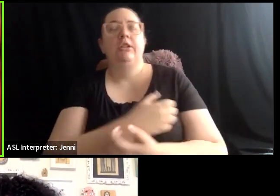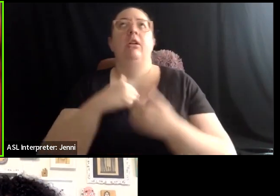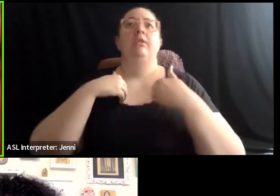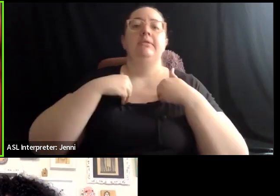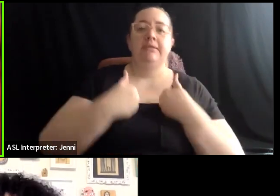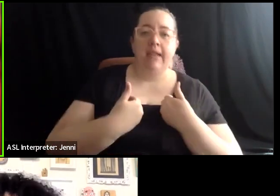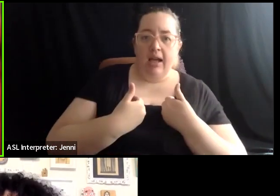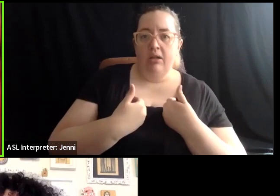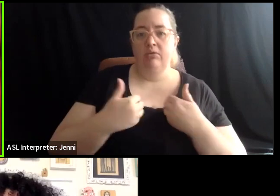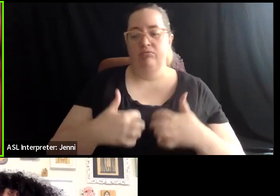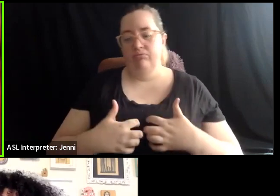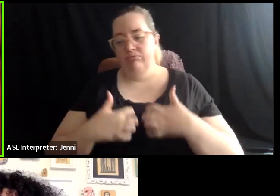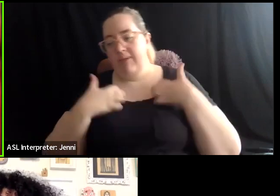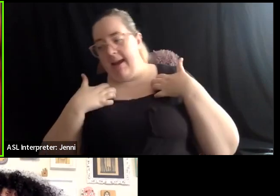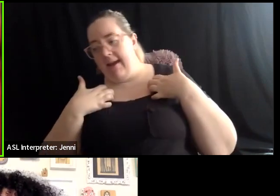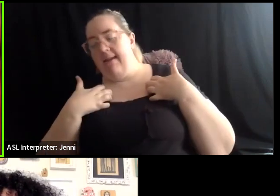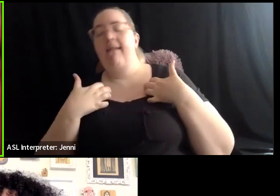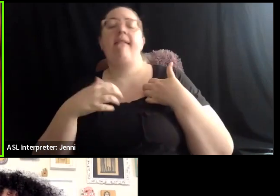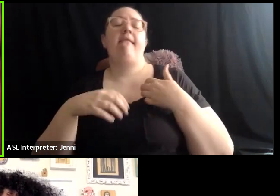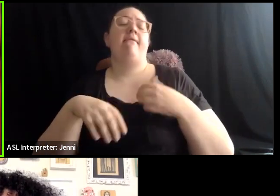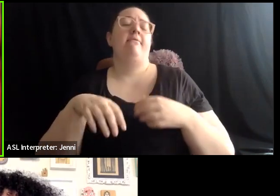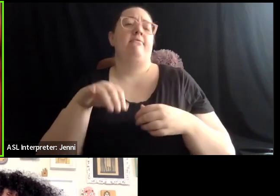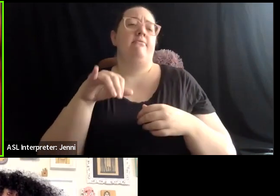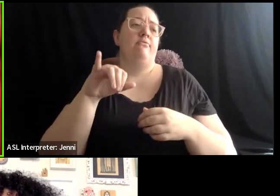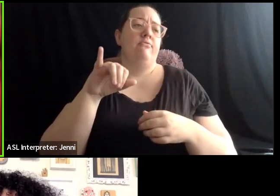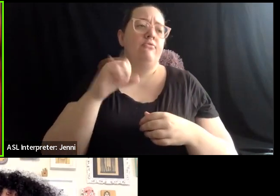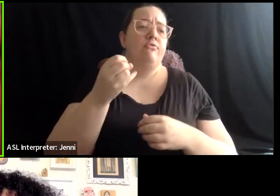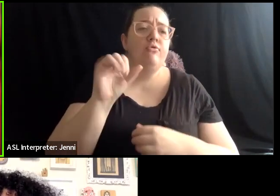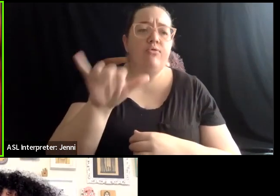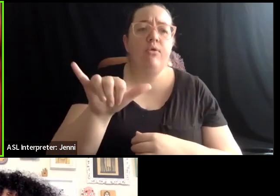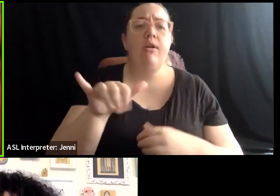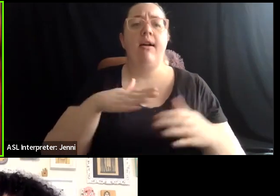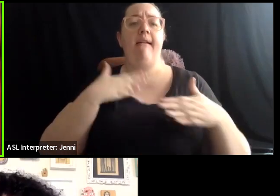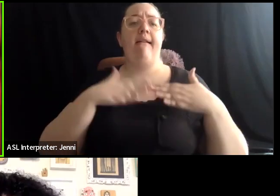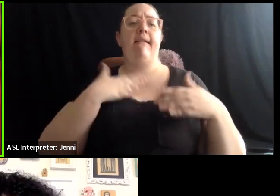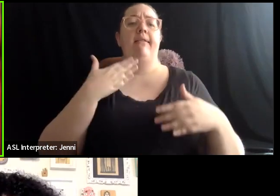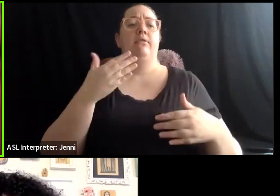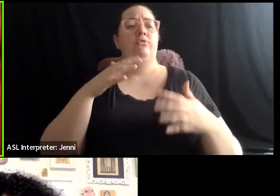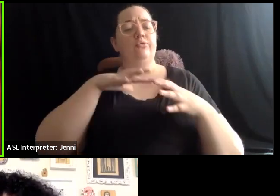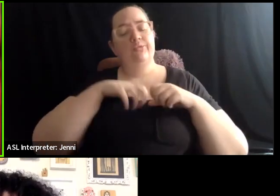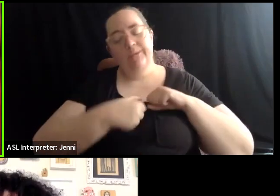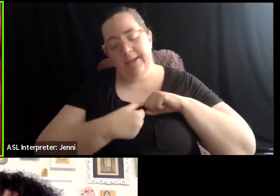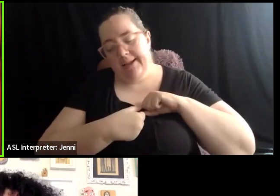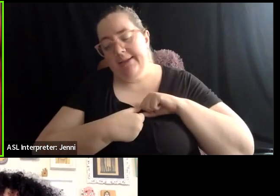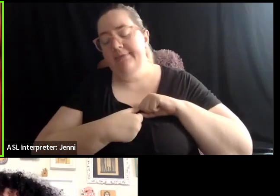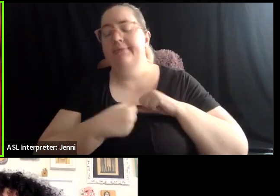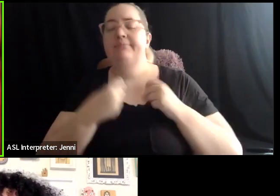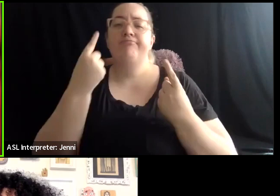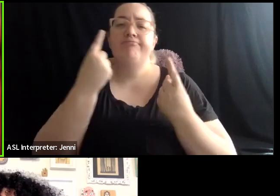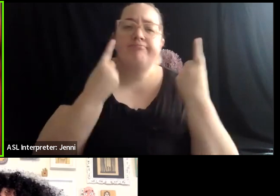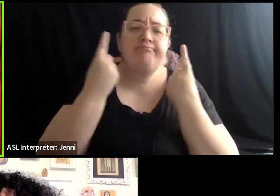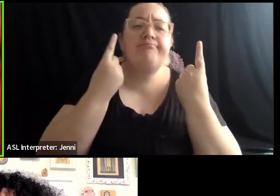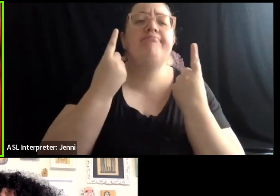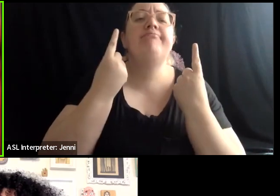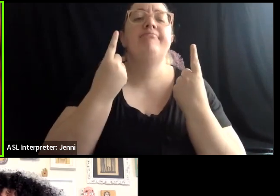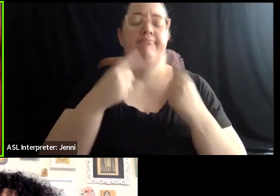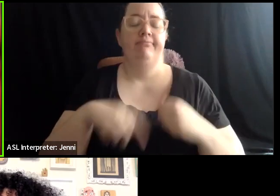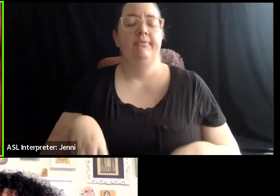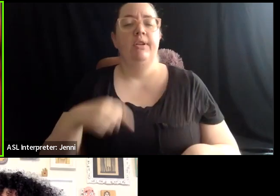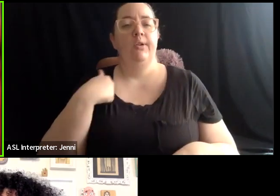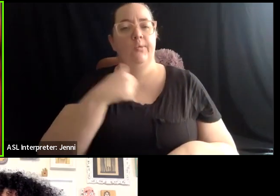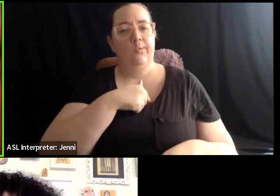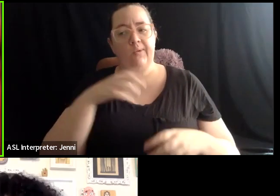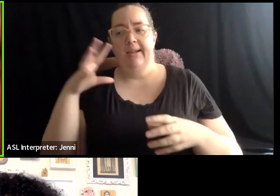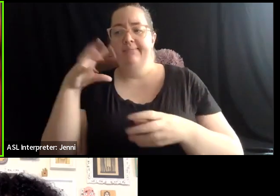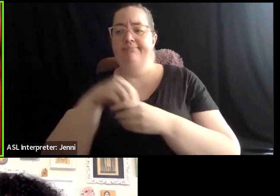rage and joy, grief and wonder. And we have built in longer breaks this year for more